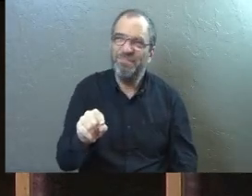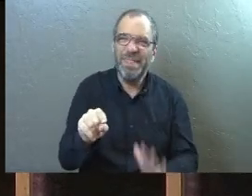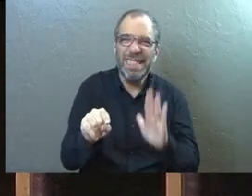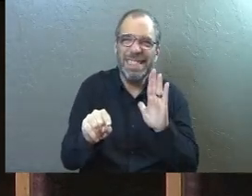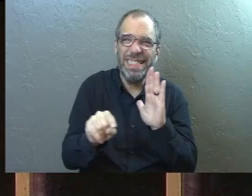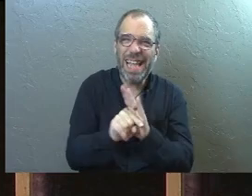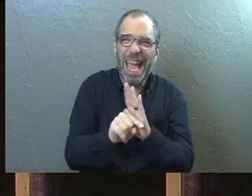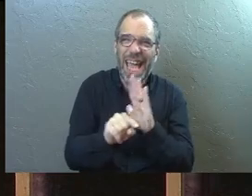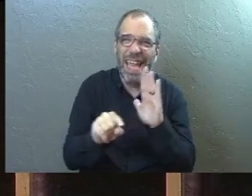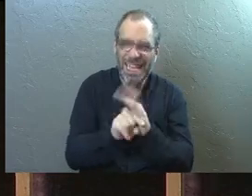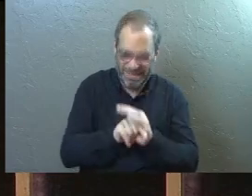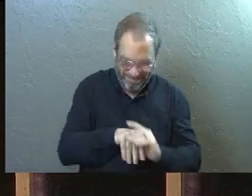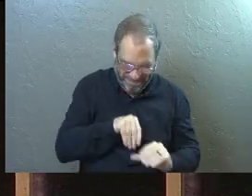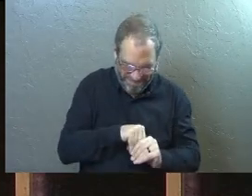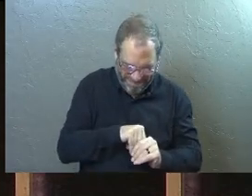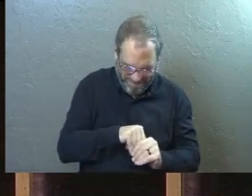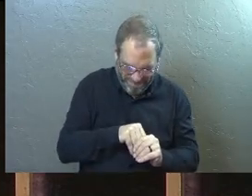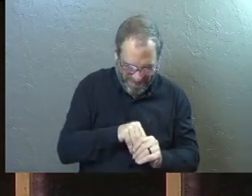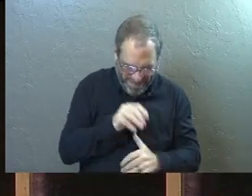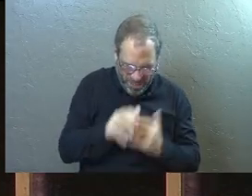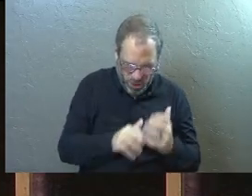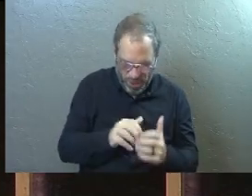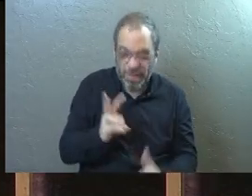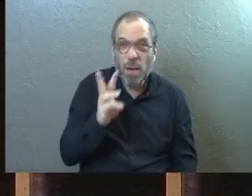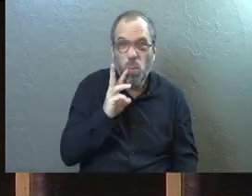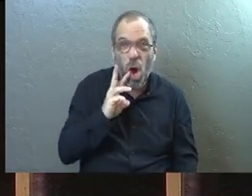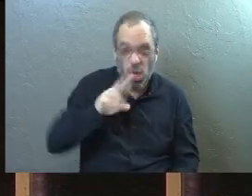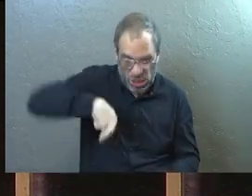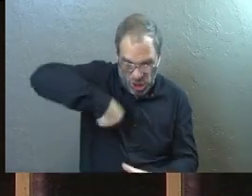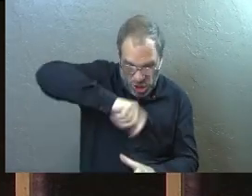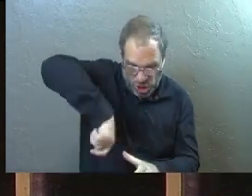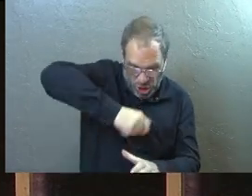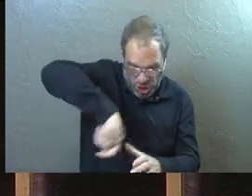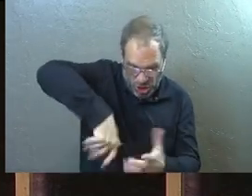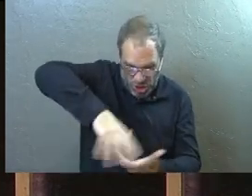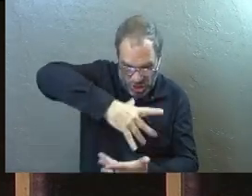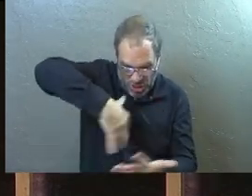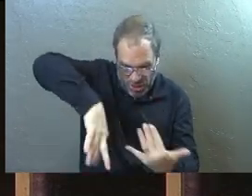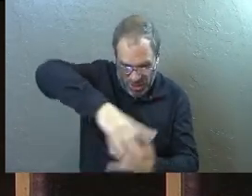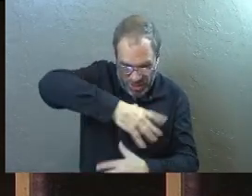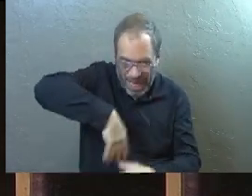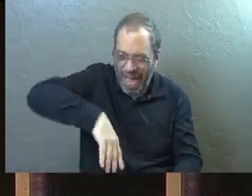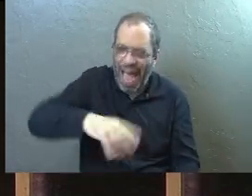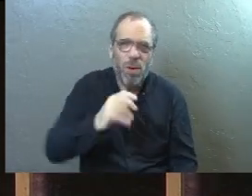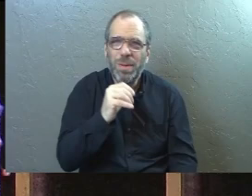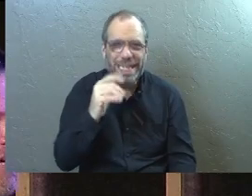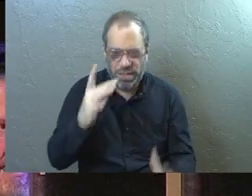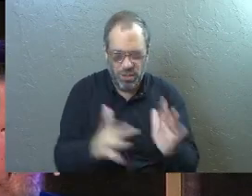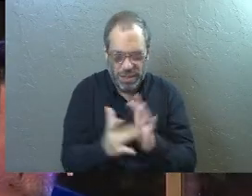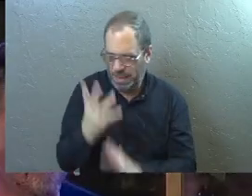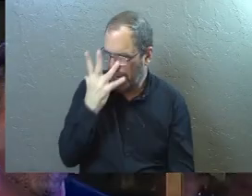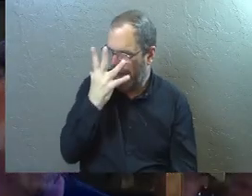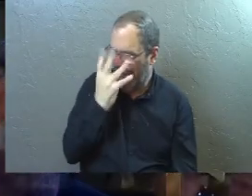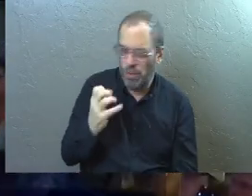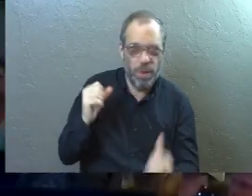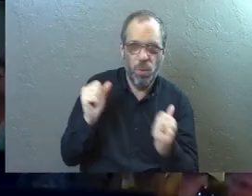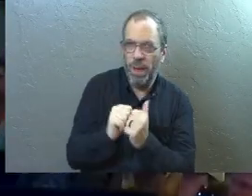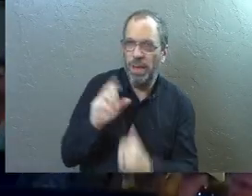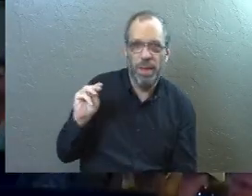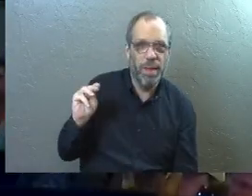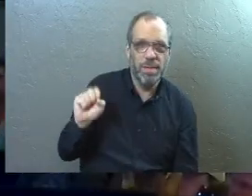stirring was in him, like the stirring of waters. And he's reacting to something. I don't think he's angry at Mary here